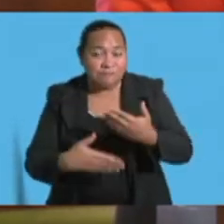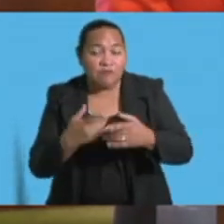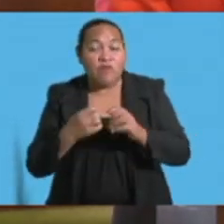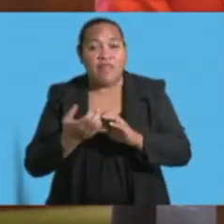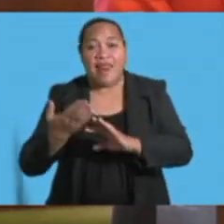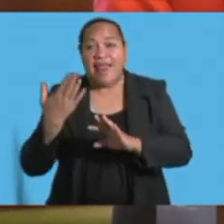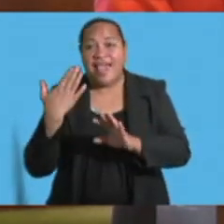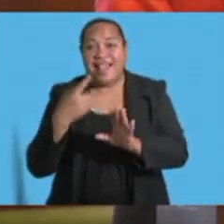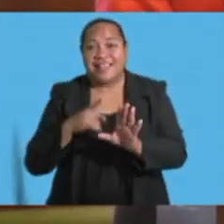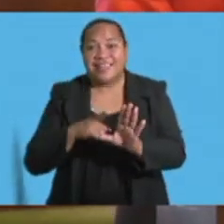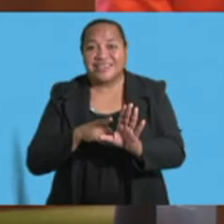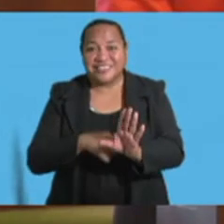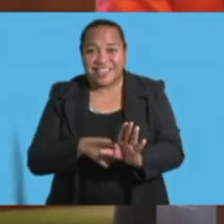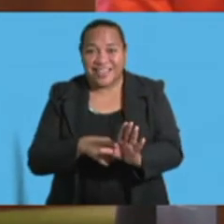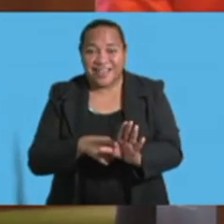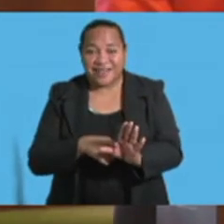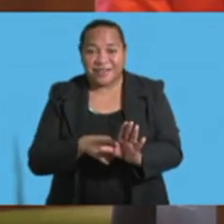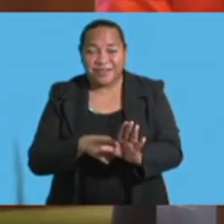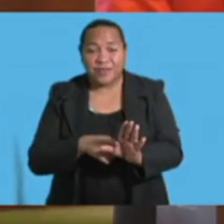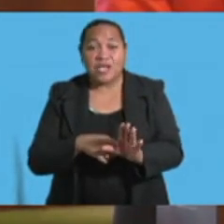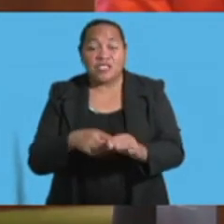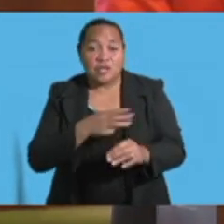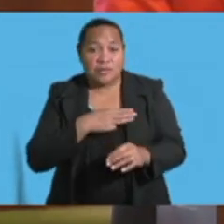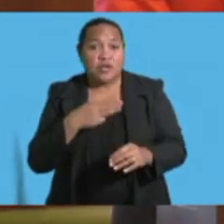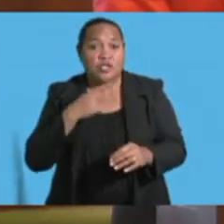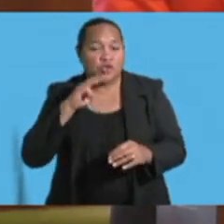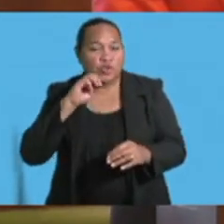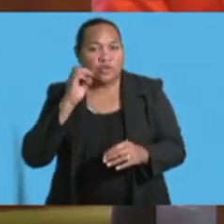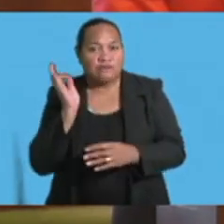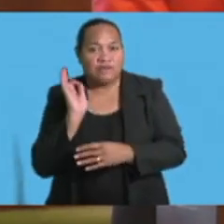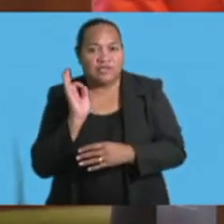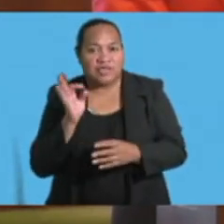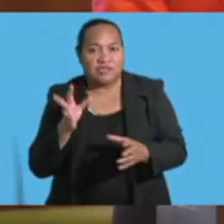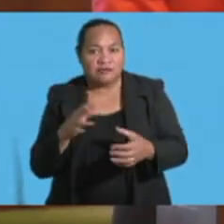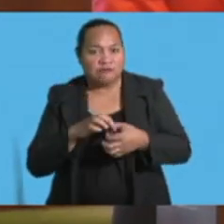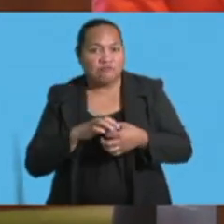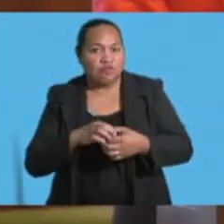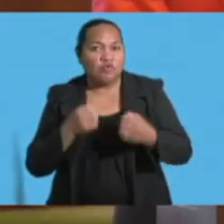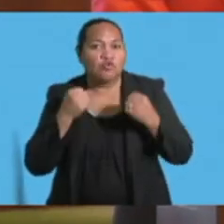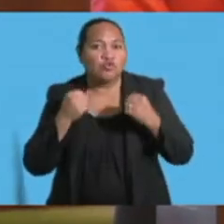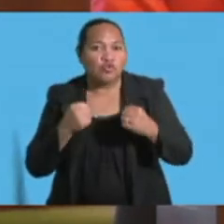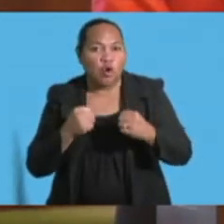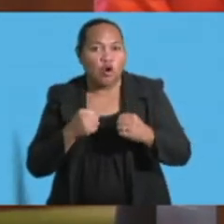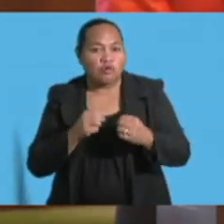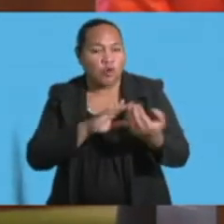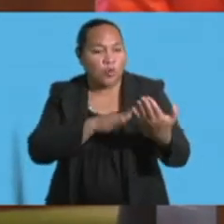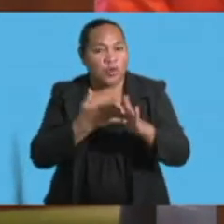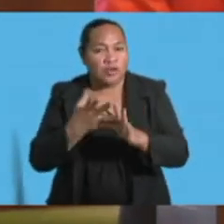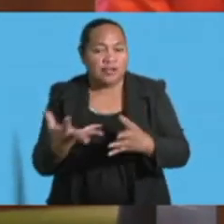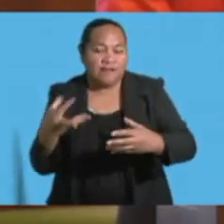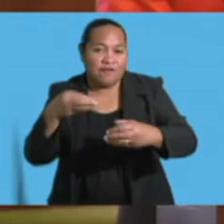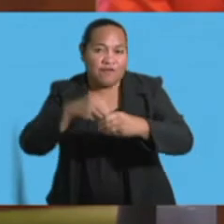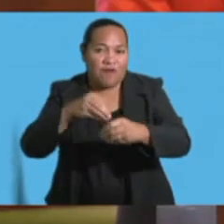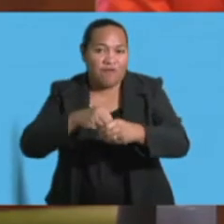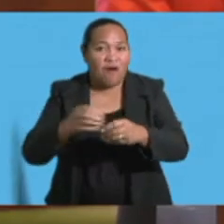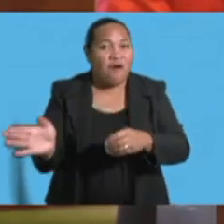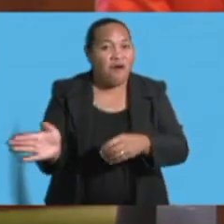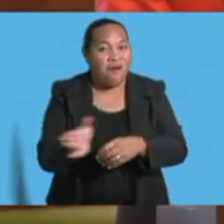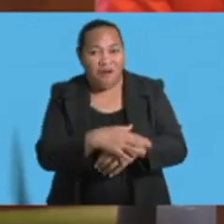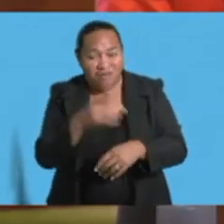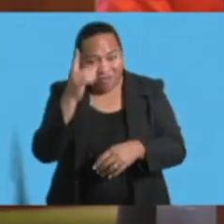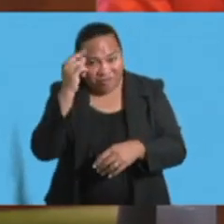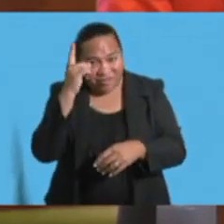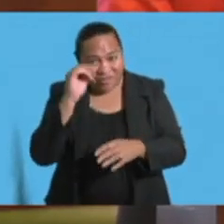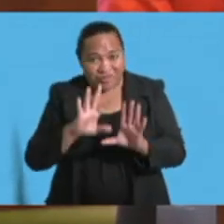year. The Ministry will facilitate and support a strong community outreach model involving all citizenry groups,